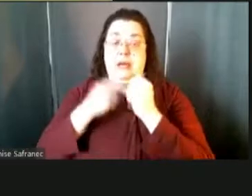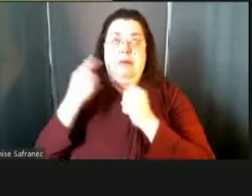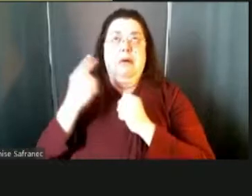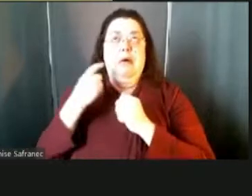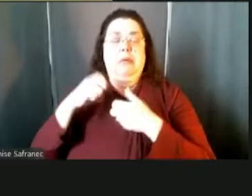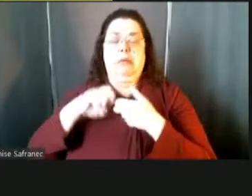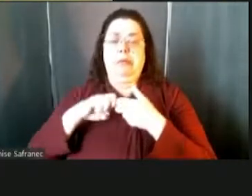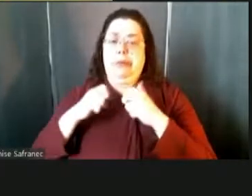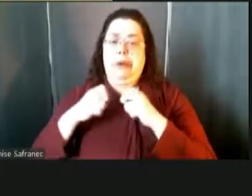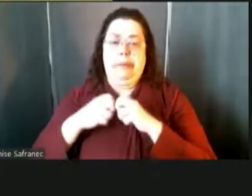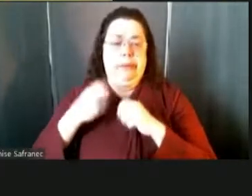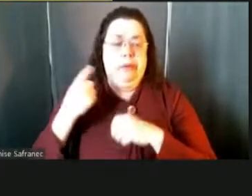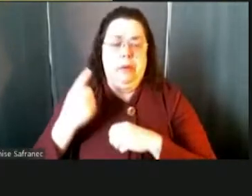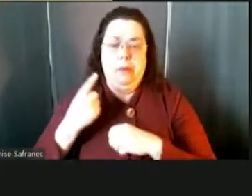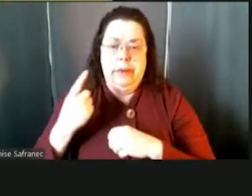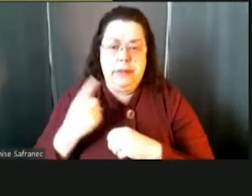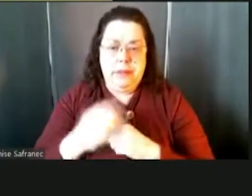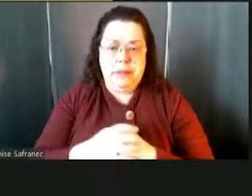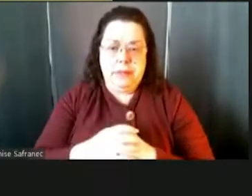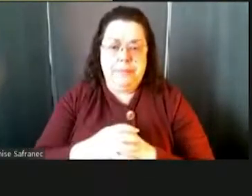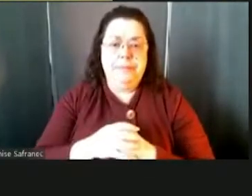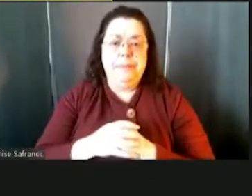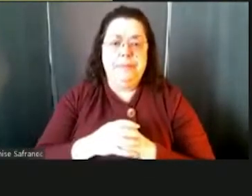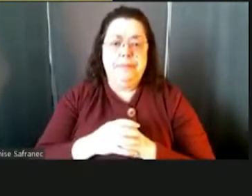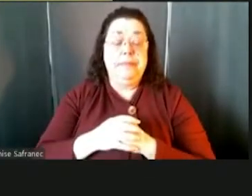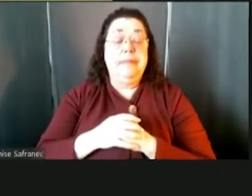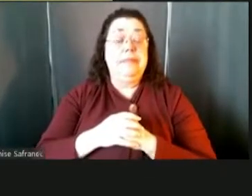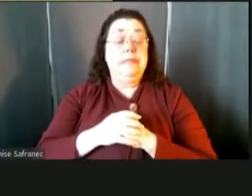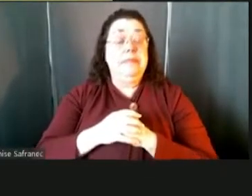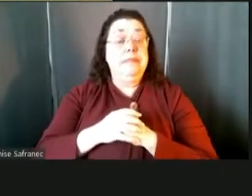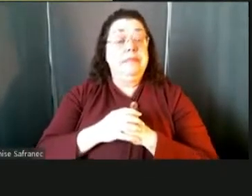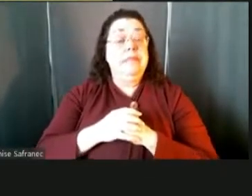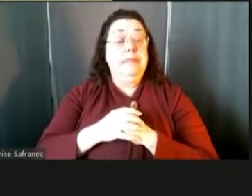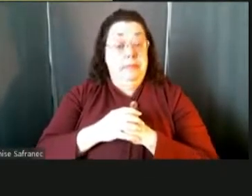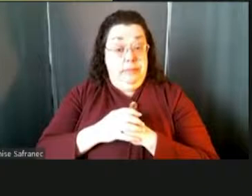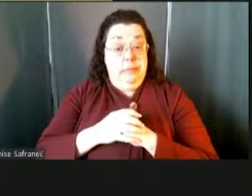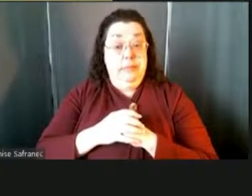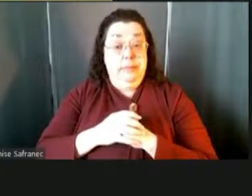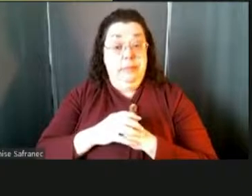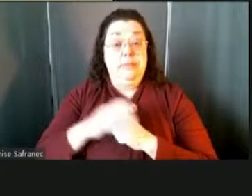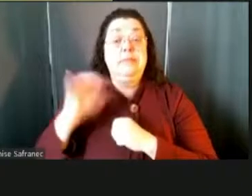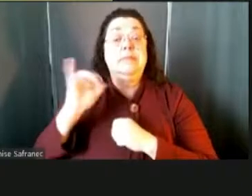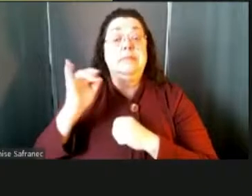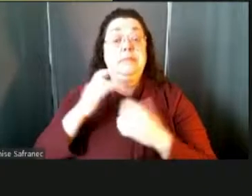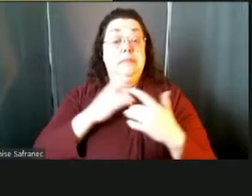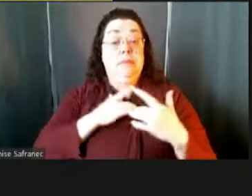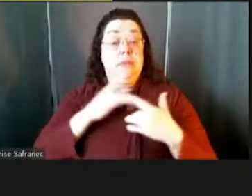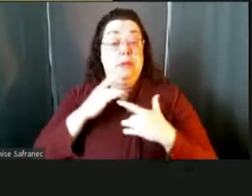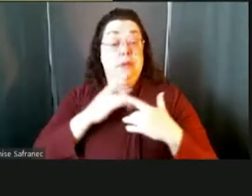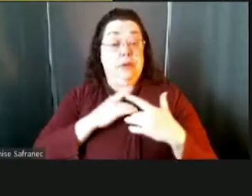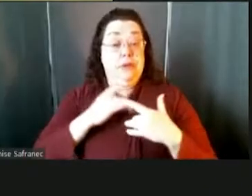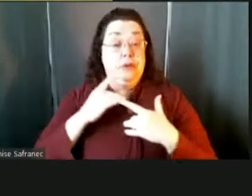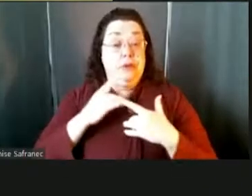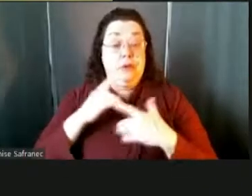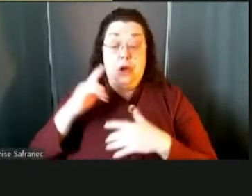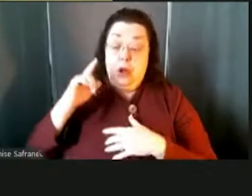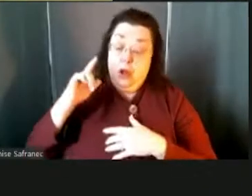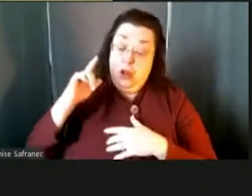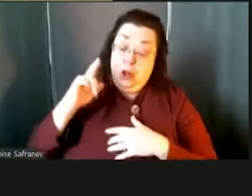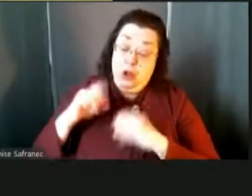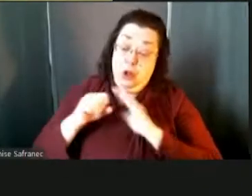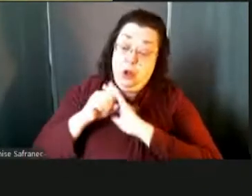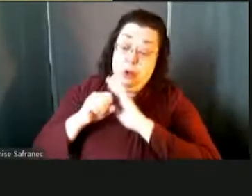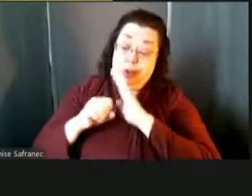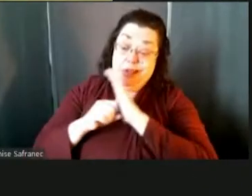uh, it's also a primary concern that as we look at relatively low state aid increases that came